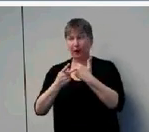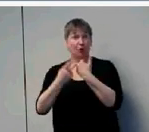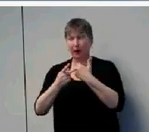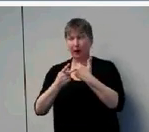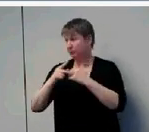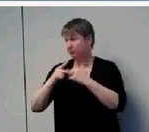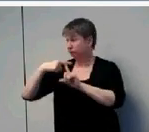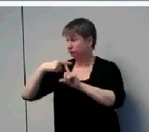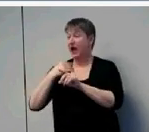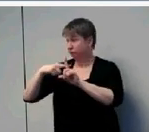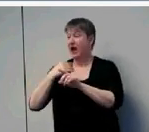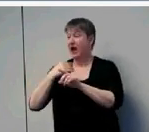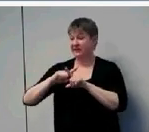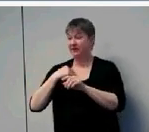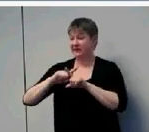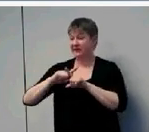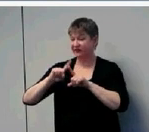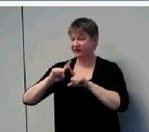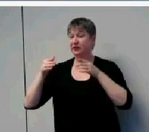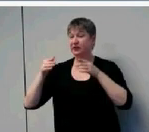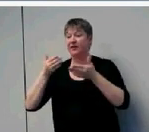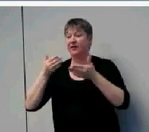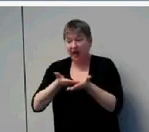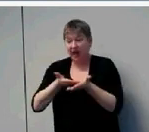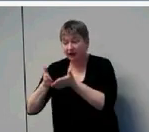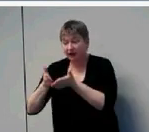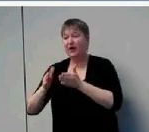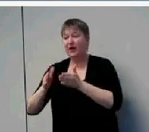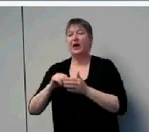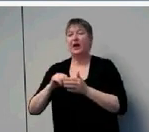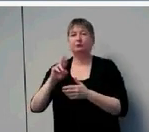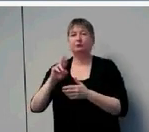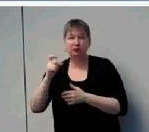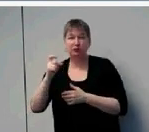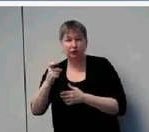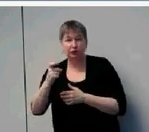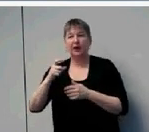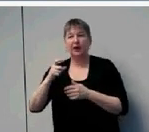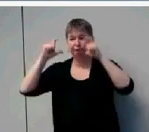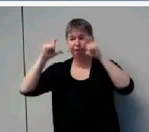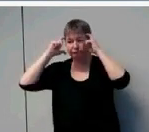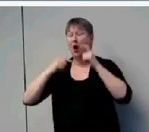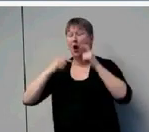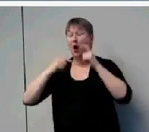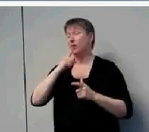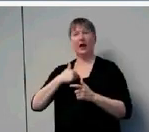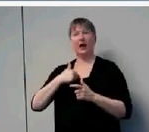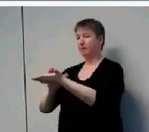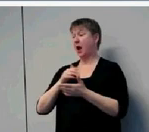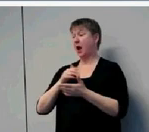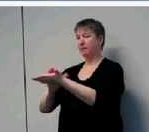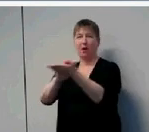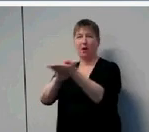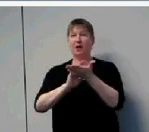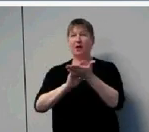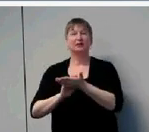prescriptive methods and validation. It's a common practice, so I applaud you. Because we found in the U.S. there was